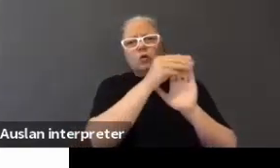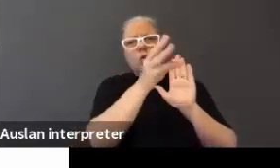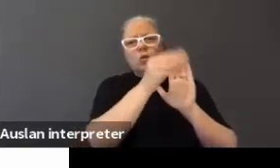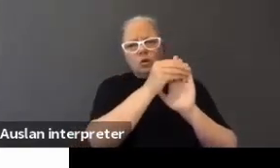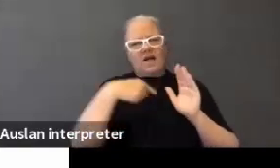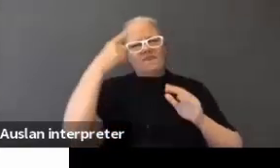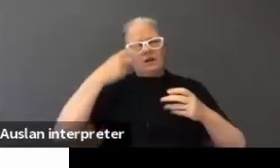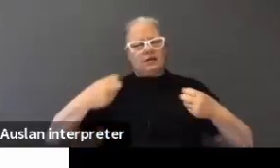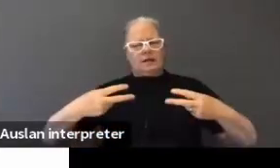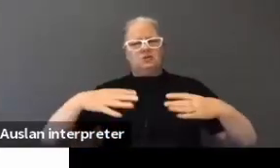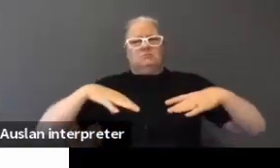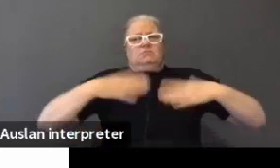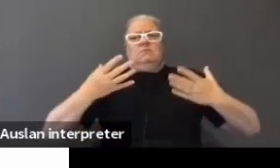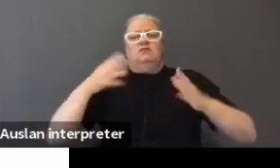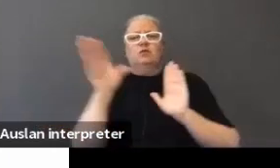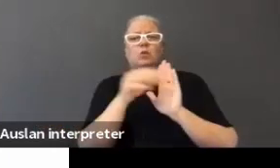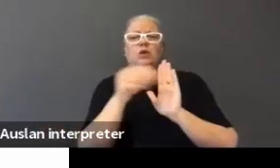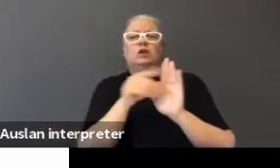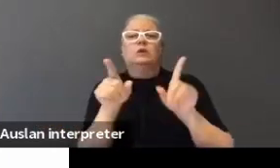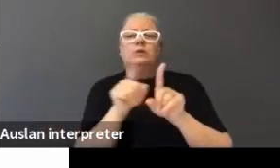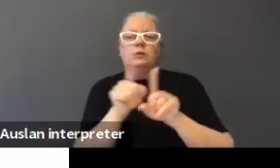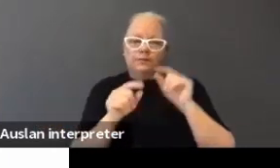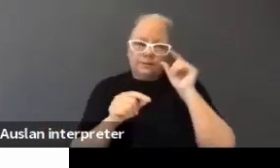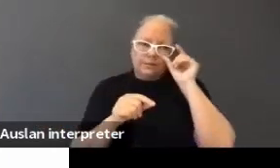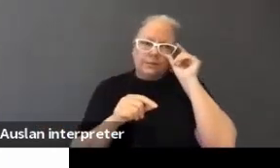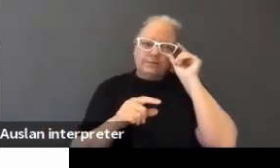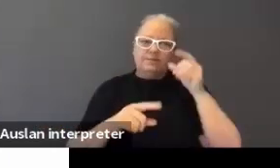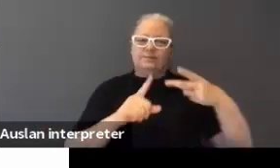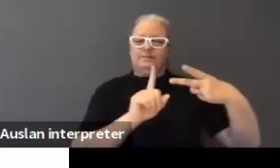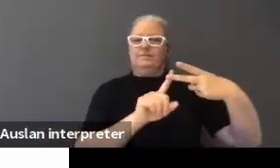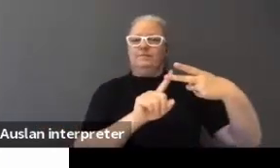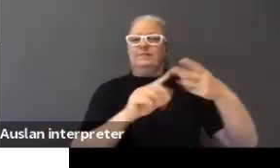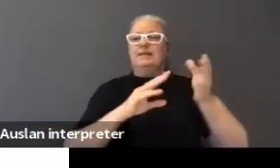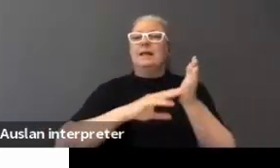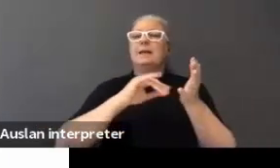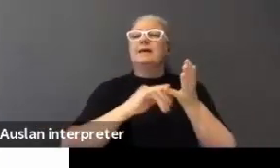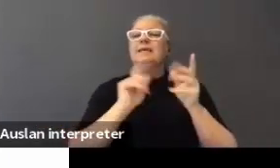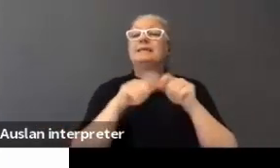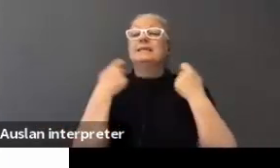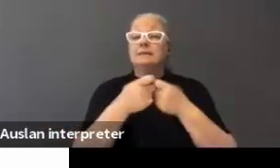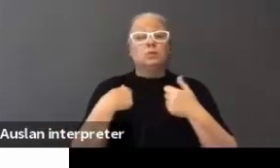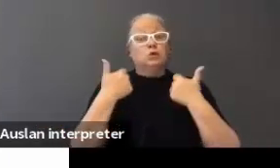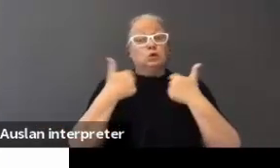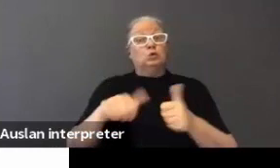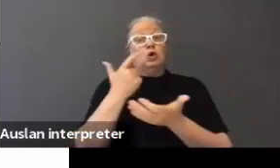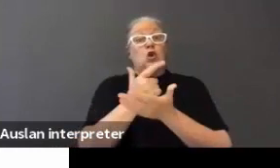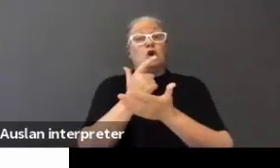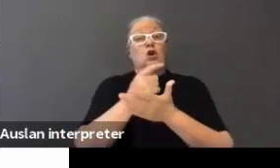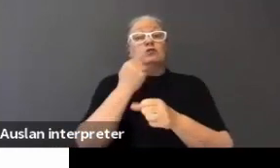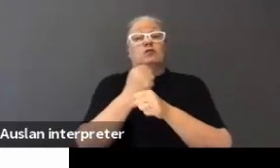captions also. Okay? MS Teams is what we use quite a lot here at Griffith University.